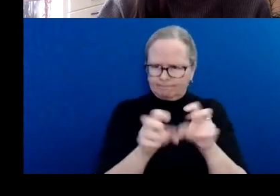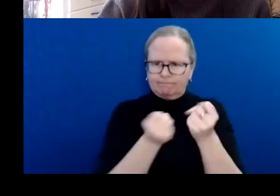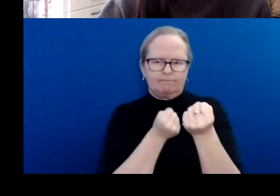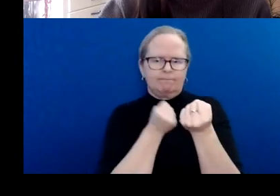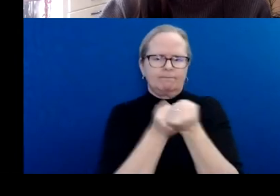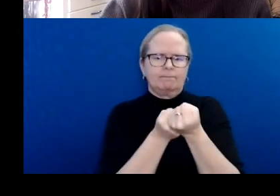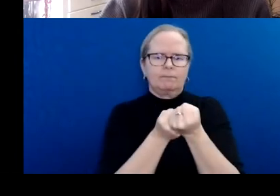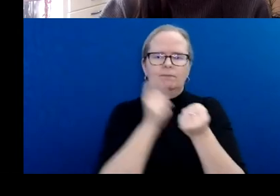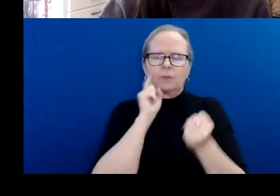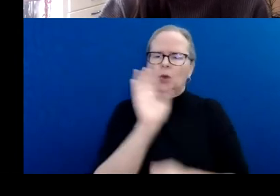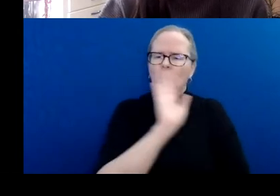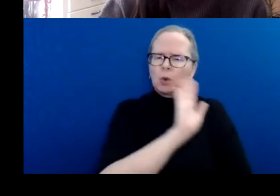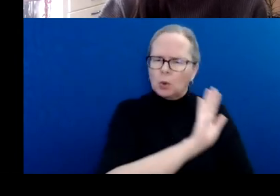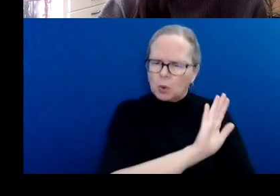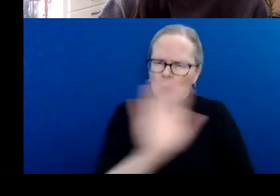and career.